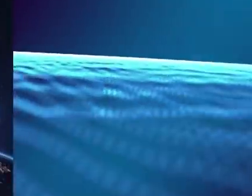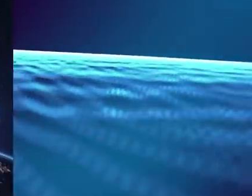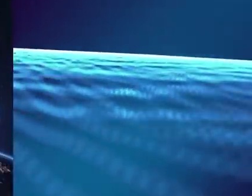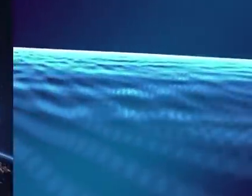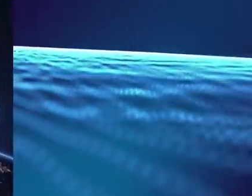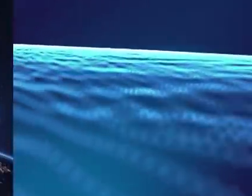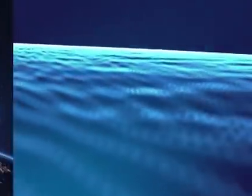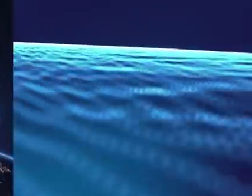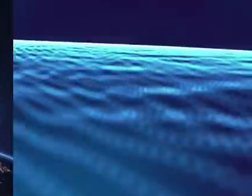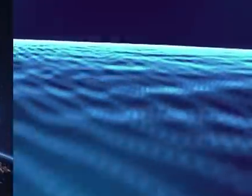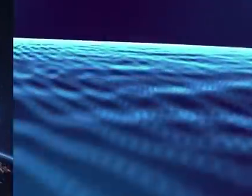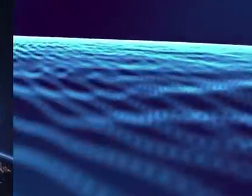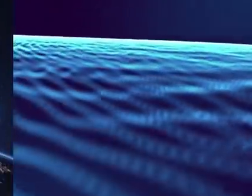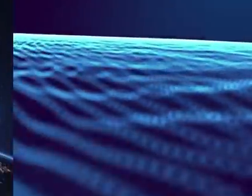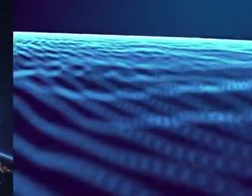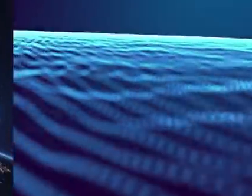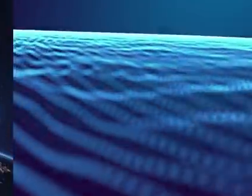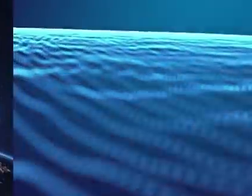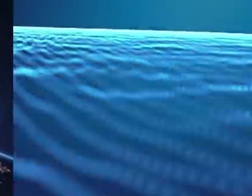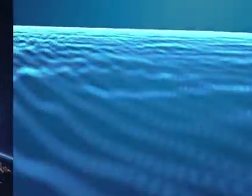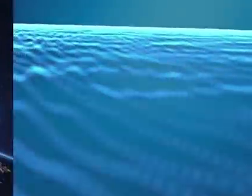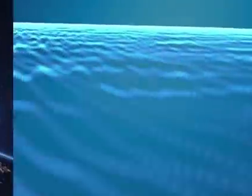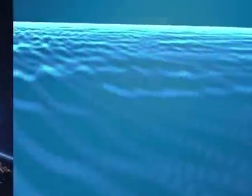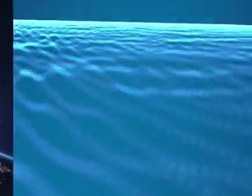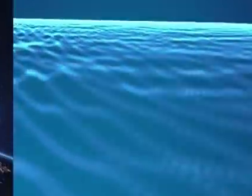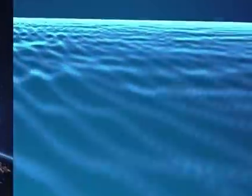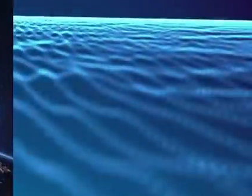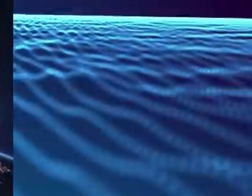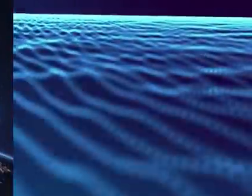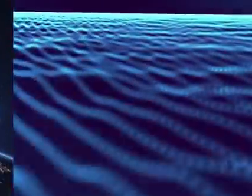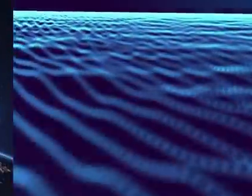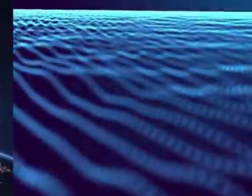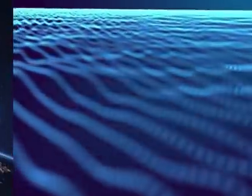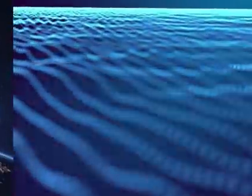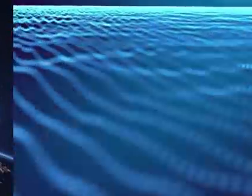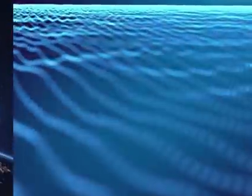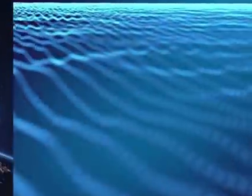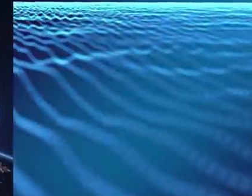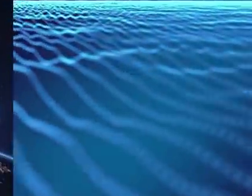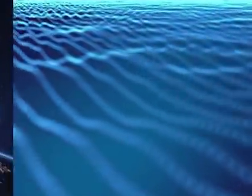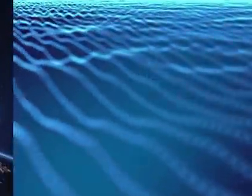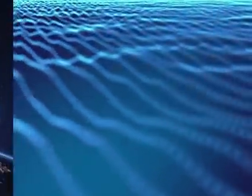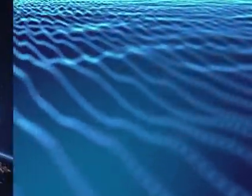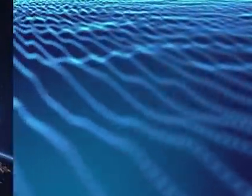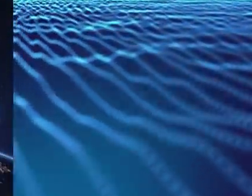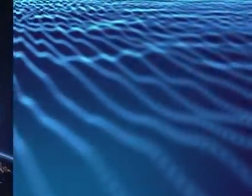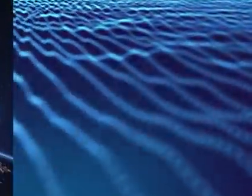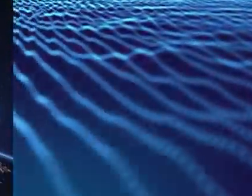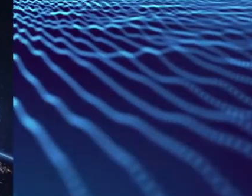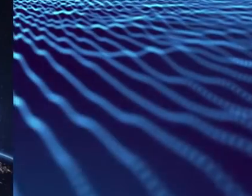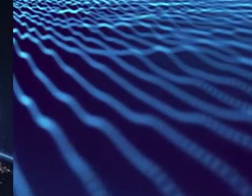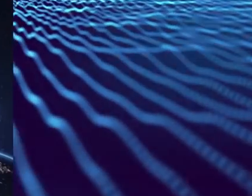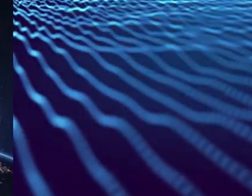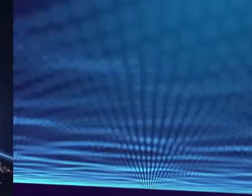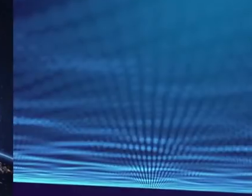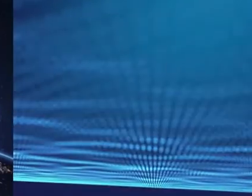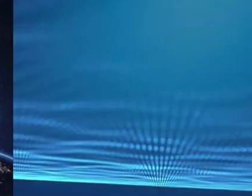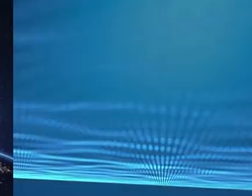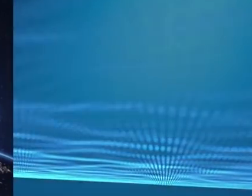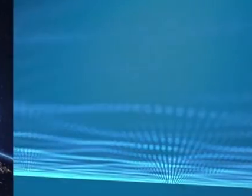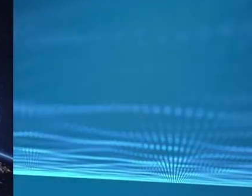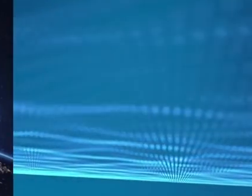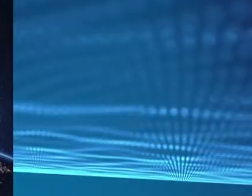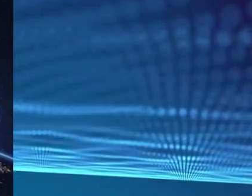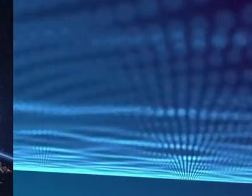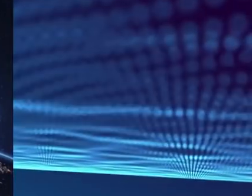has to offer. So, they're the ones who we've noticed are still potentially breaching isolation and we don't want that. So, we